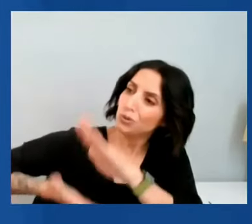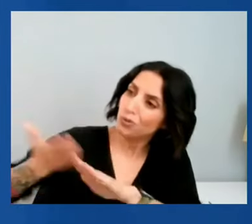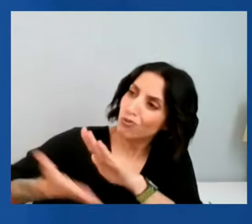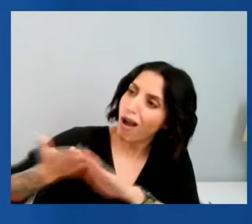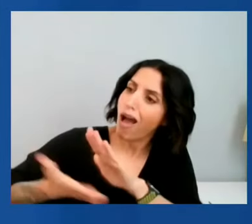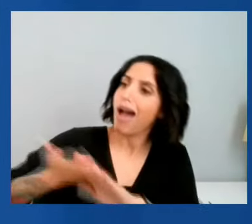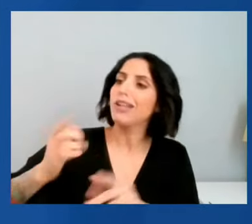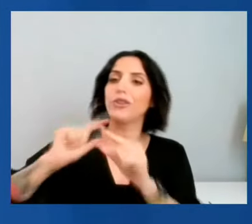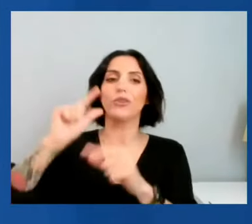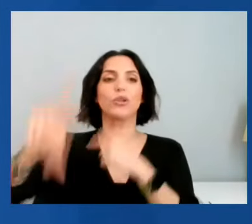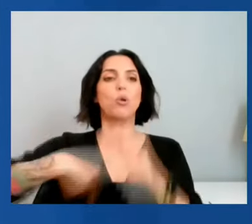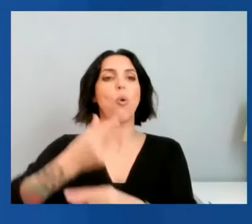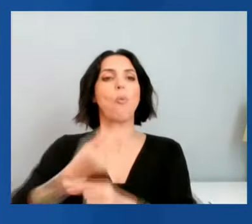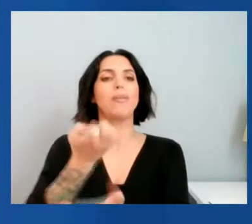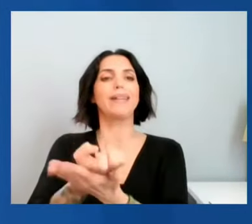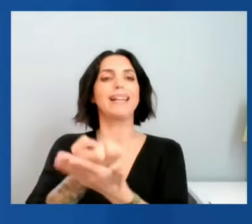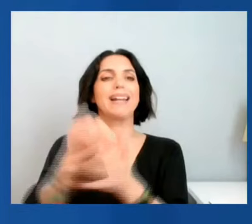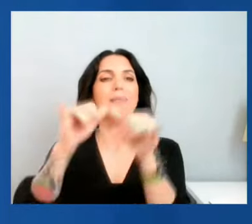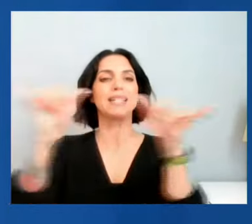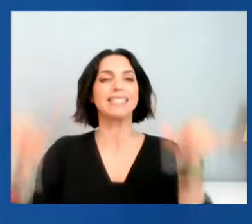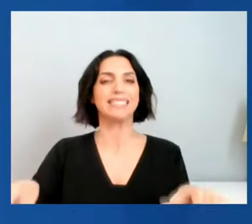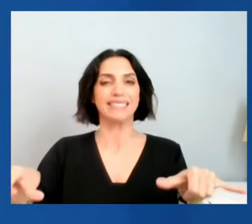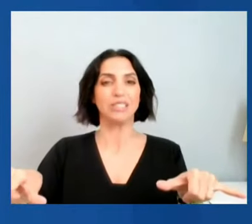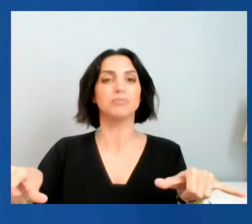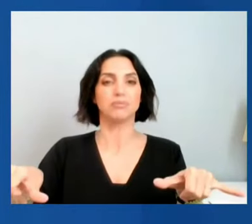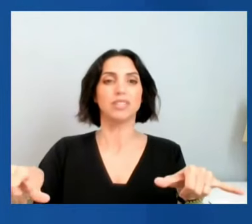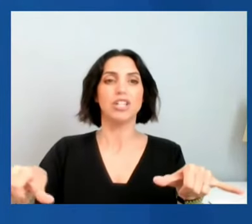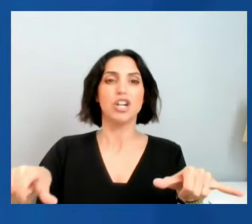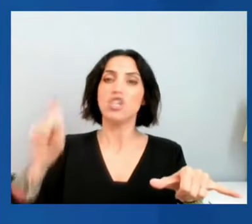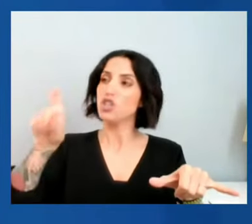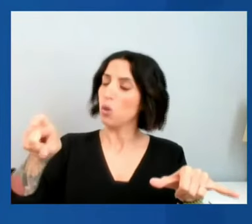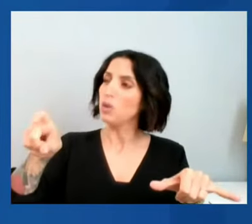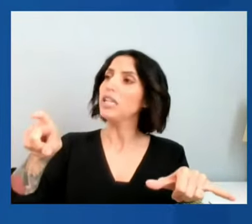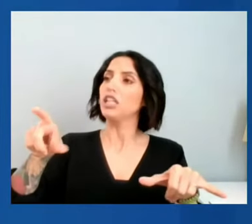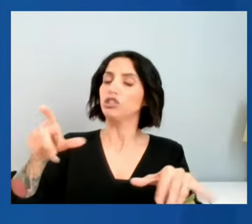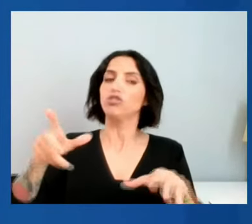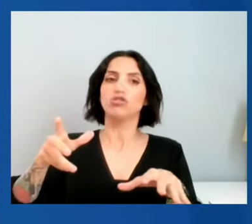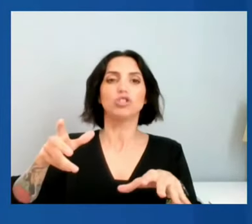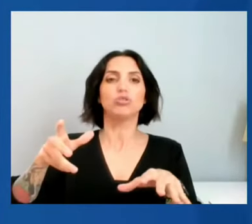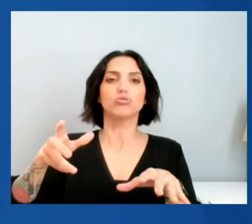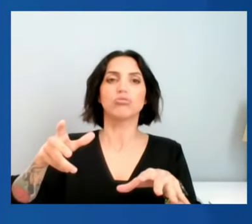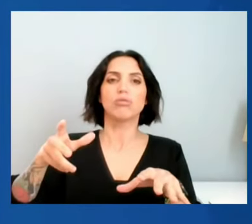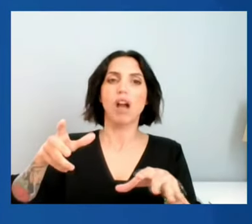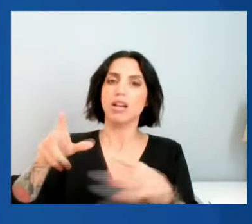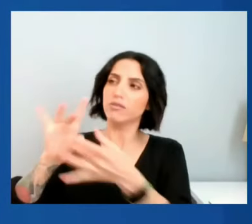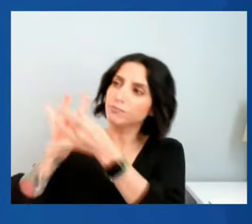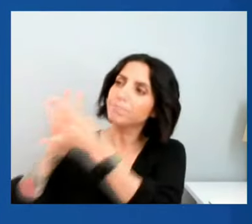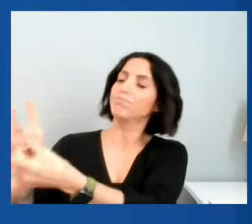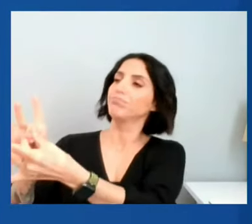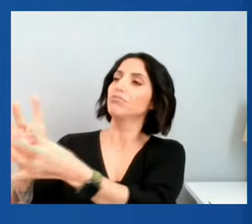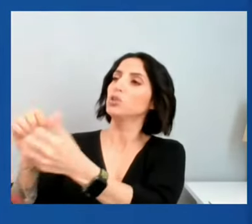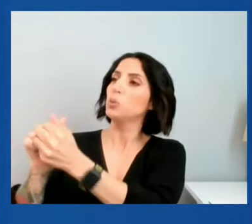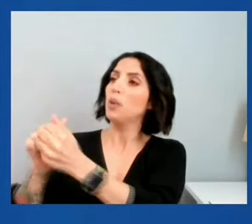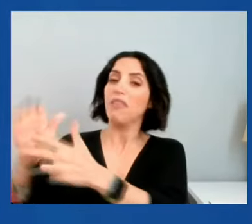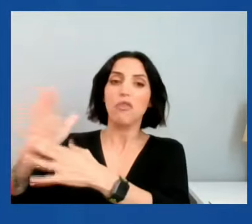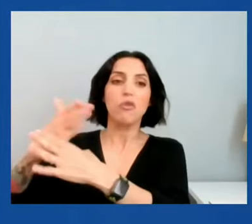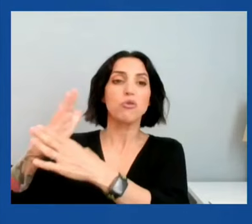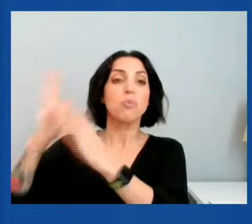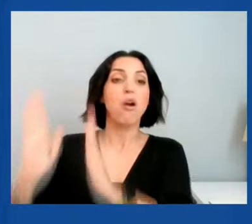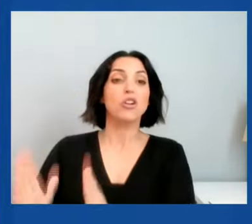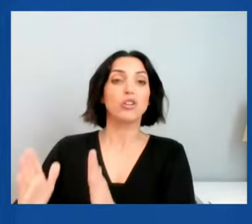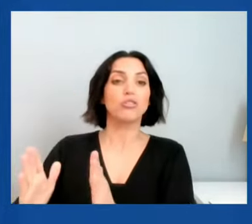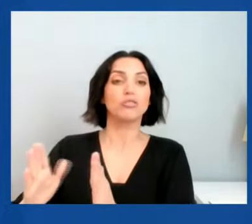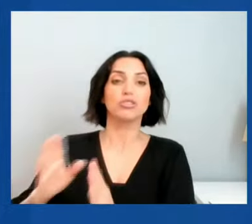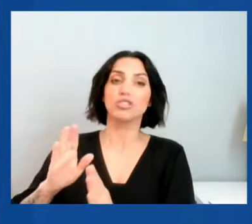And we need to deepen our ties with those partners and to work together to make sure that